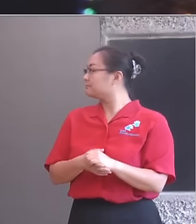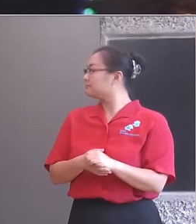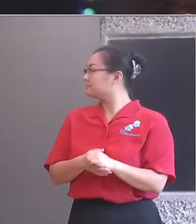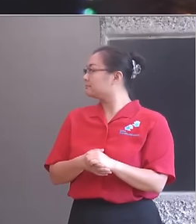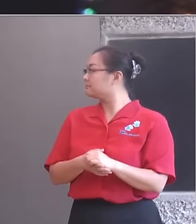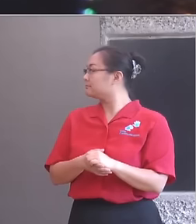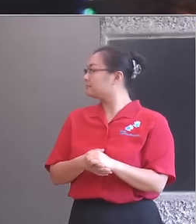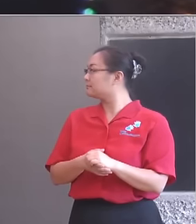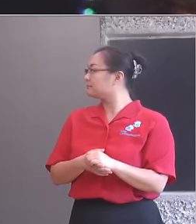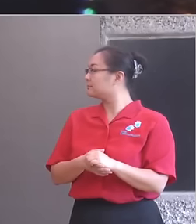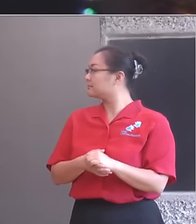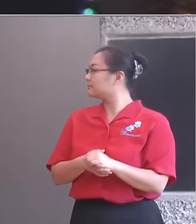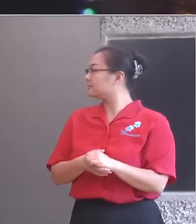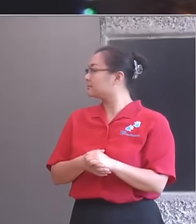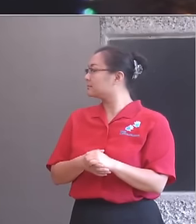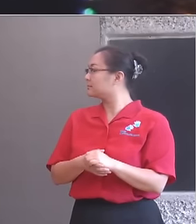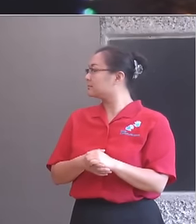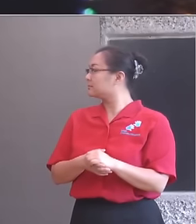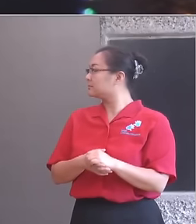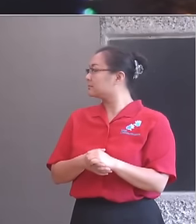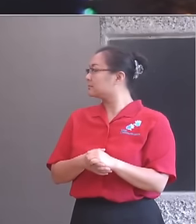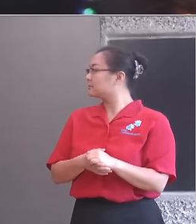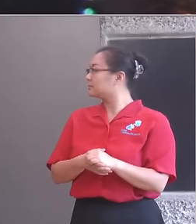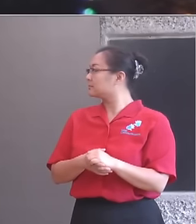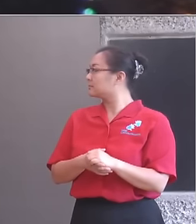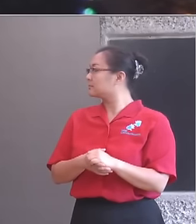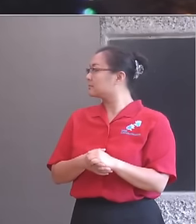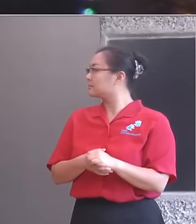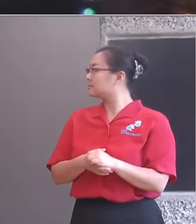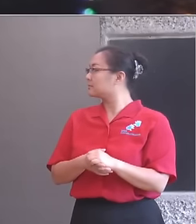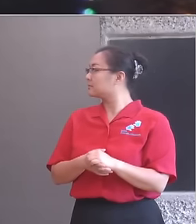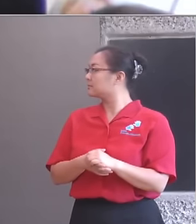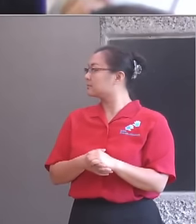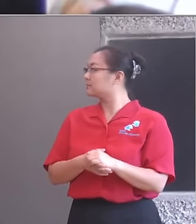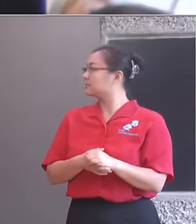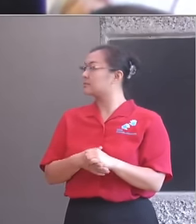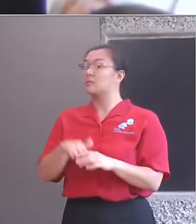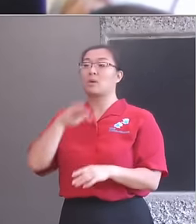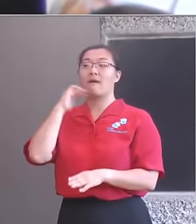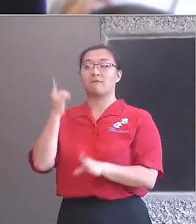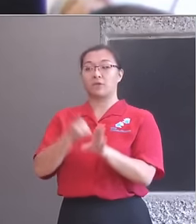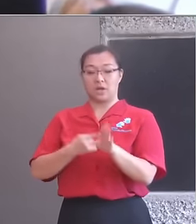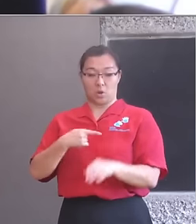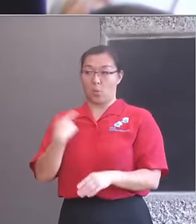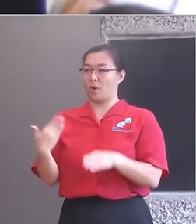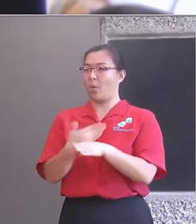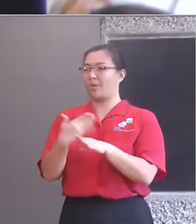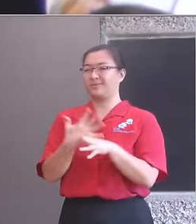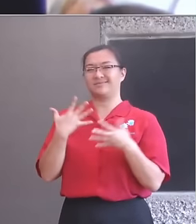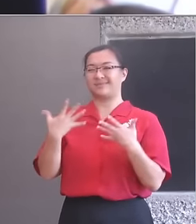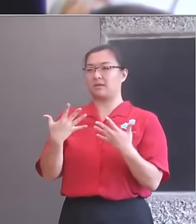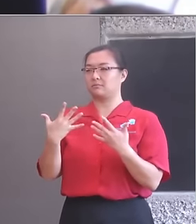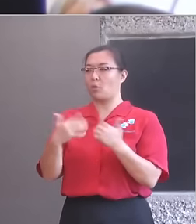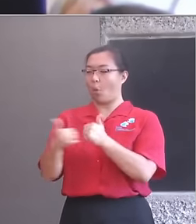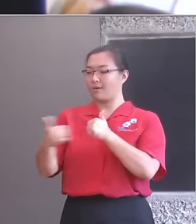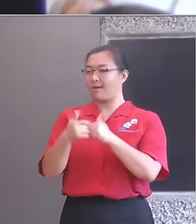structural elements together, we invest £10 million a year in ten bridge organizations. These bridge organizations play a